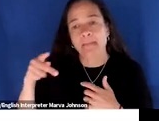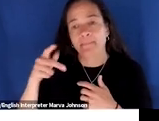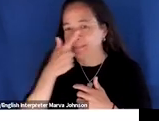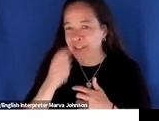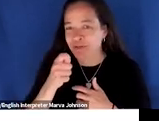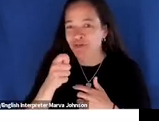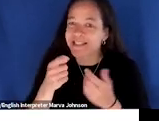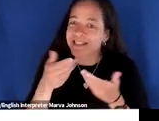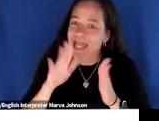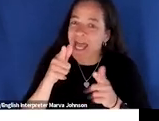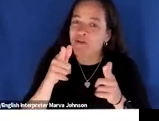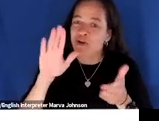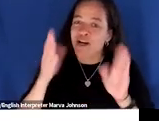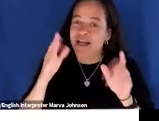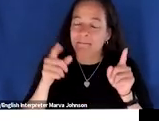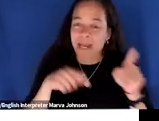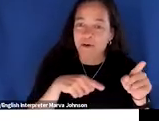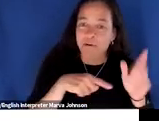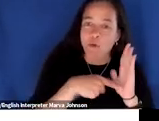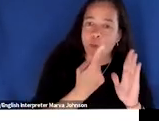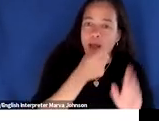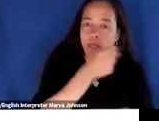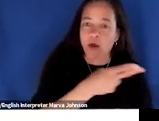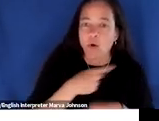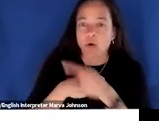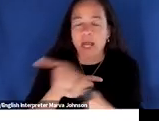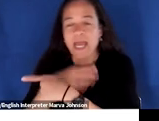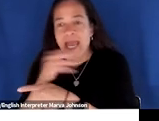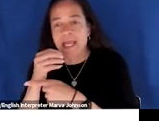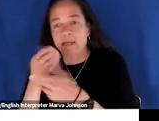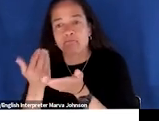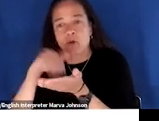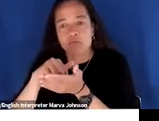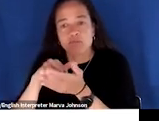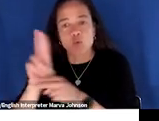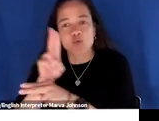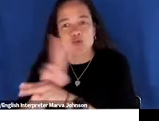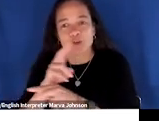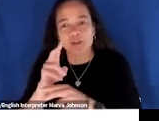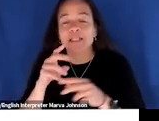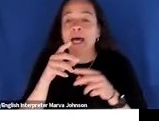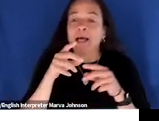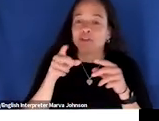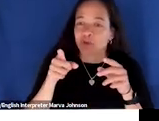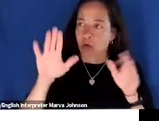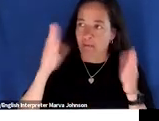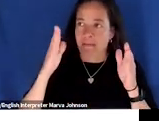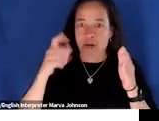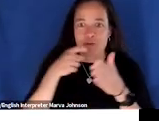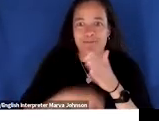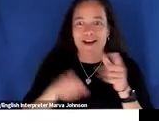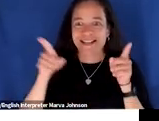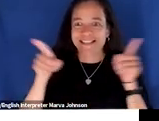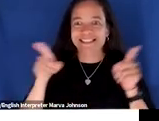between single use and reusable products so that can help you justify um purchasing reusable products when you're um